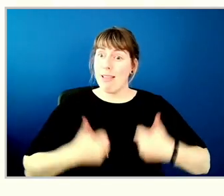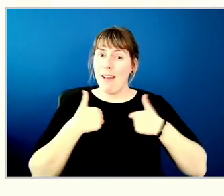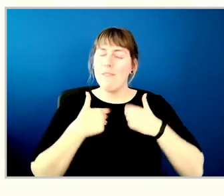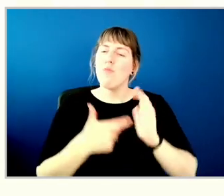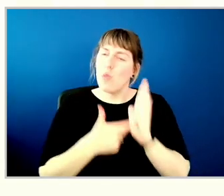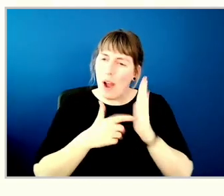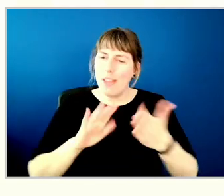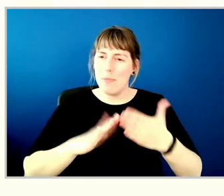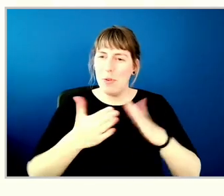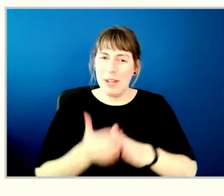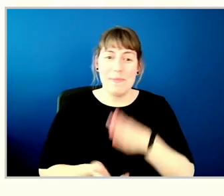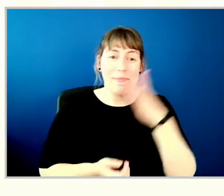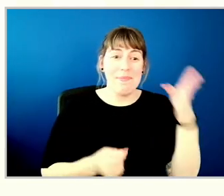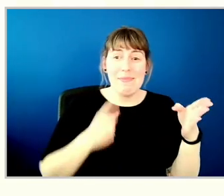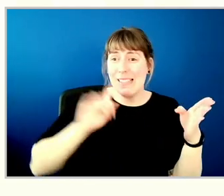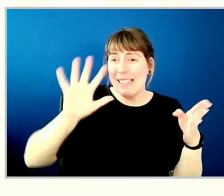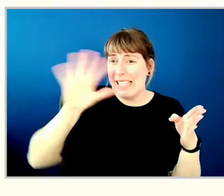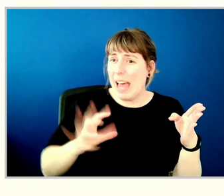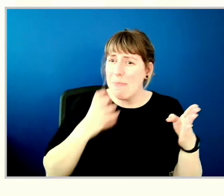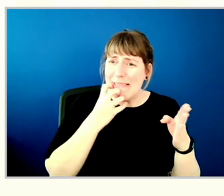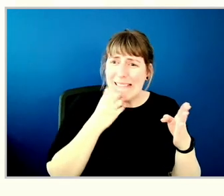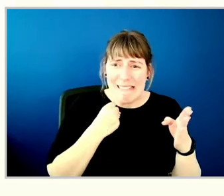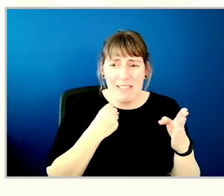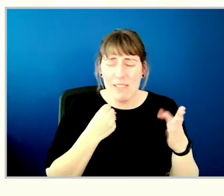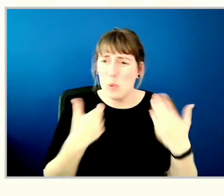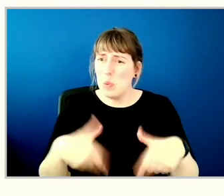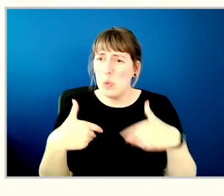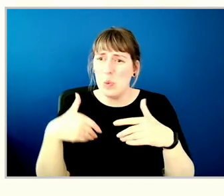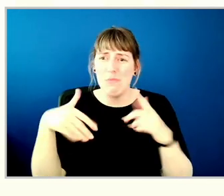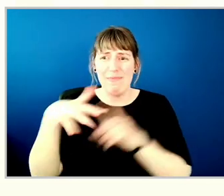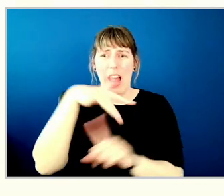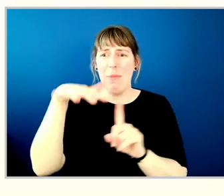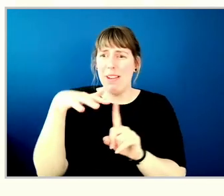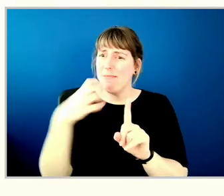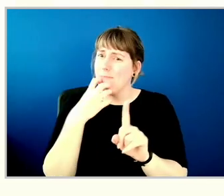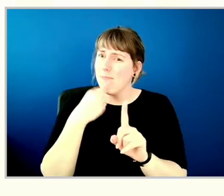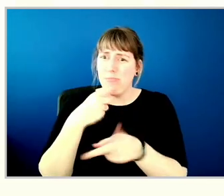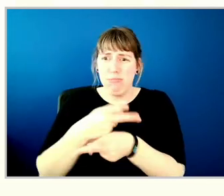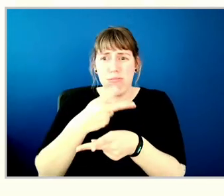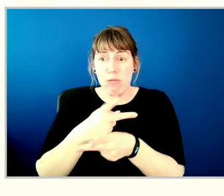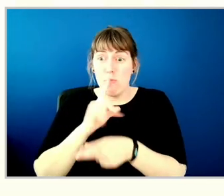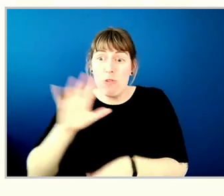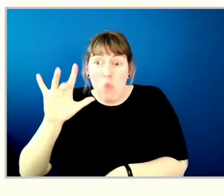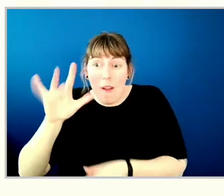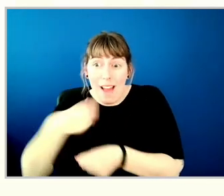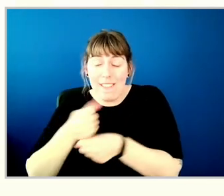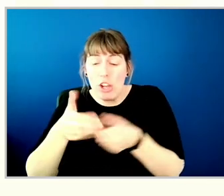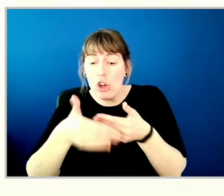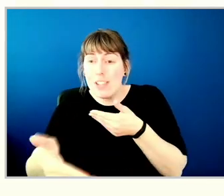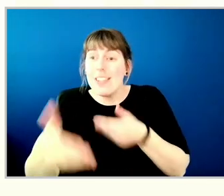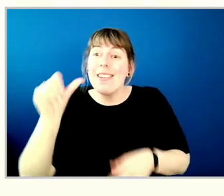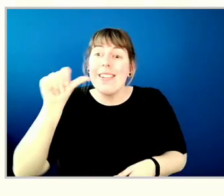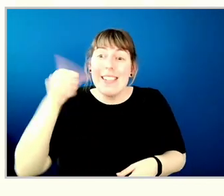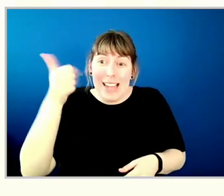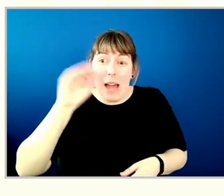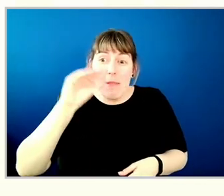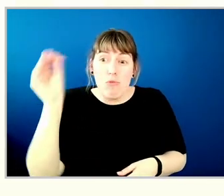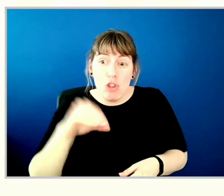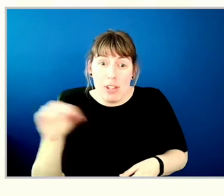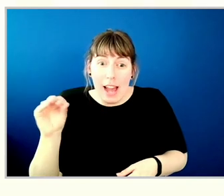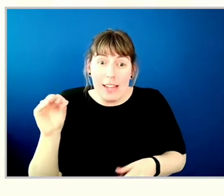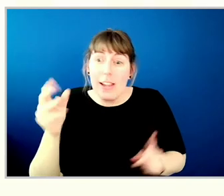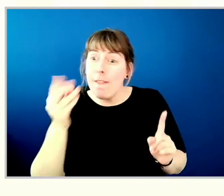do more to save the climate and to improve our environment. In the next 25 years, 10% of the global food mass